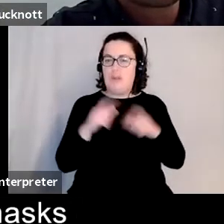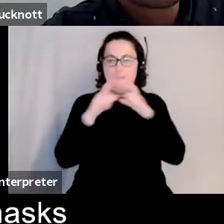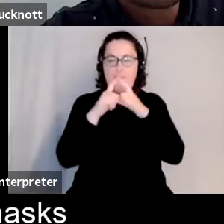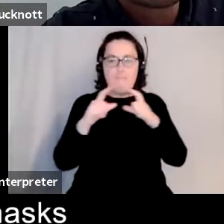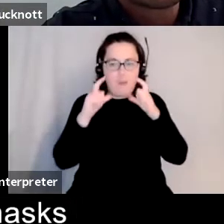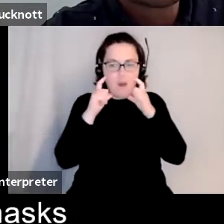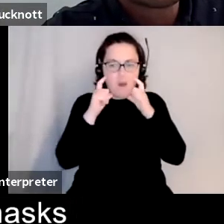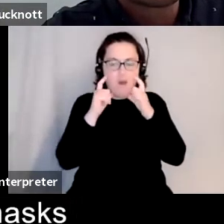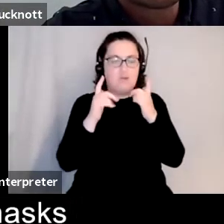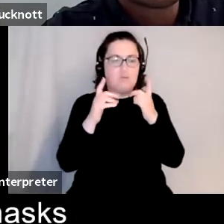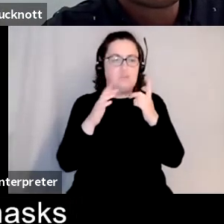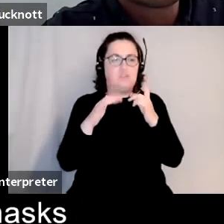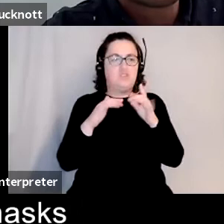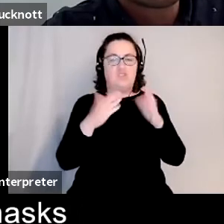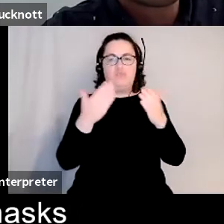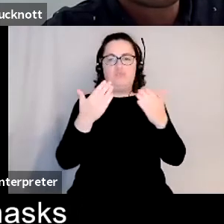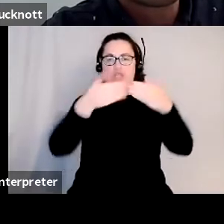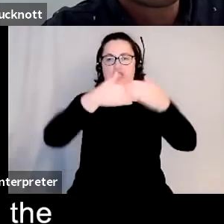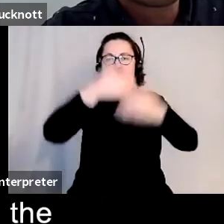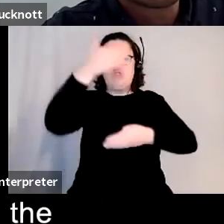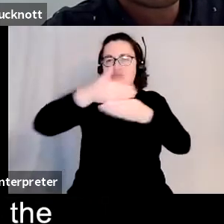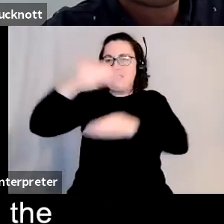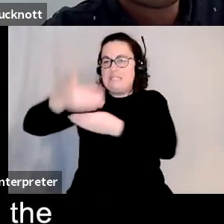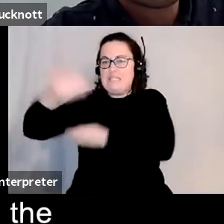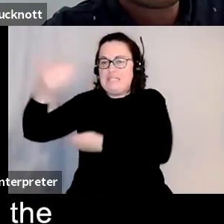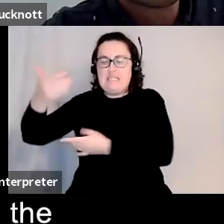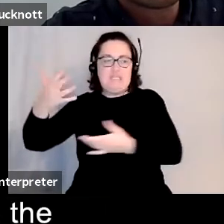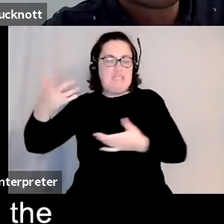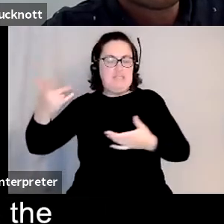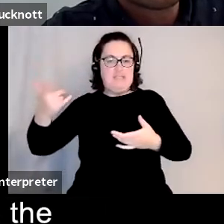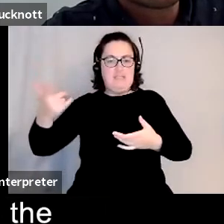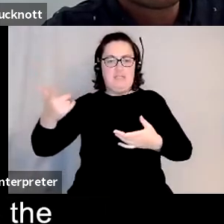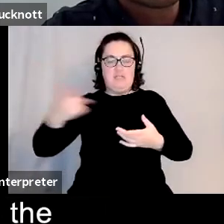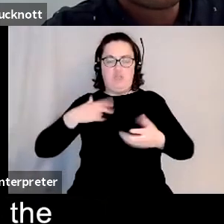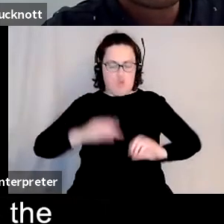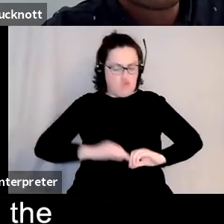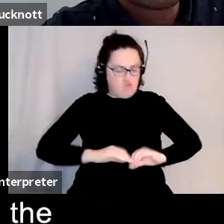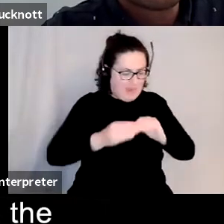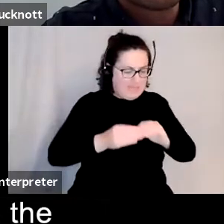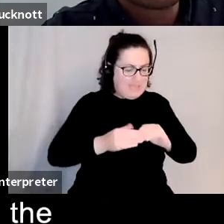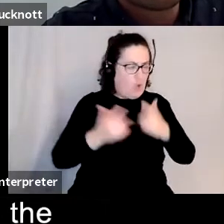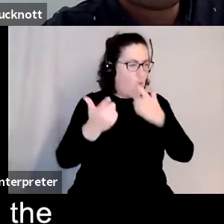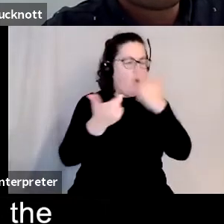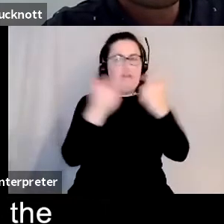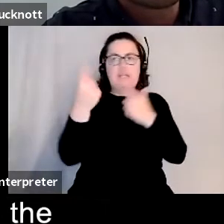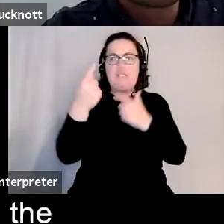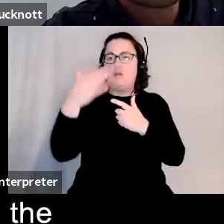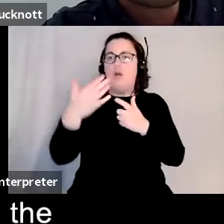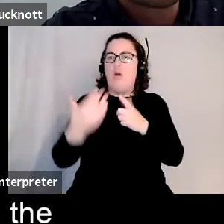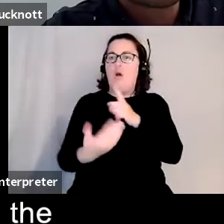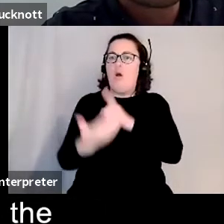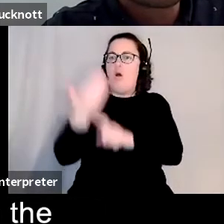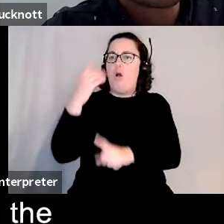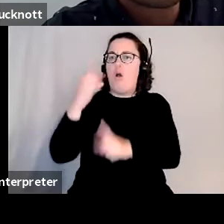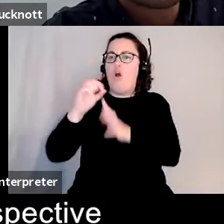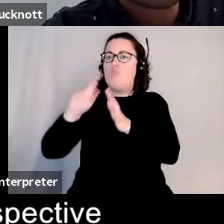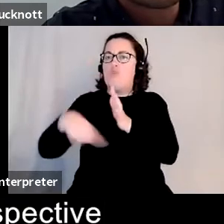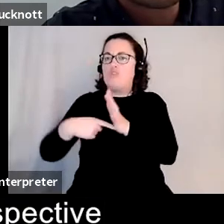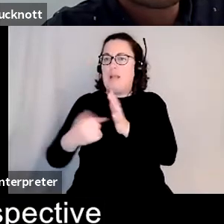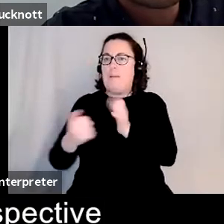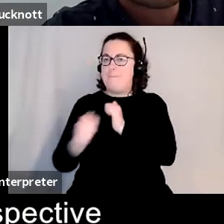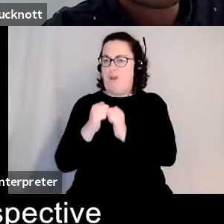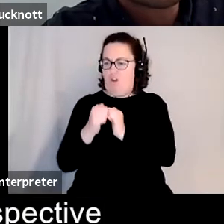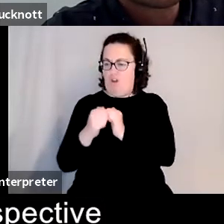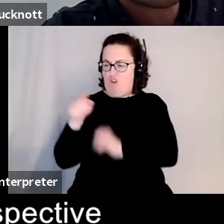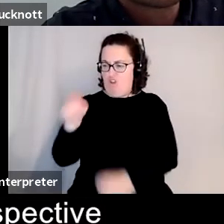everywhere and starting to recreate stuff or finding stuff on the shelf from a project that was abandoned in march